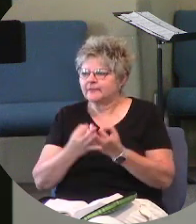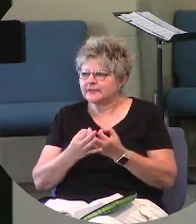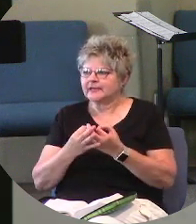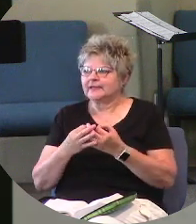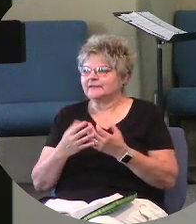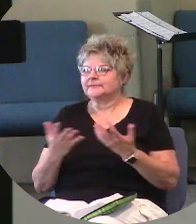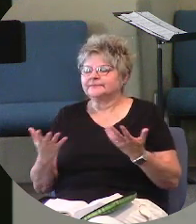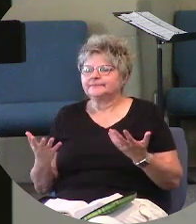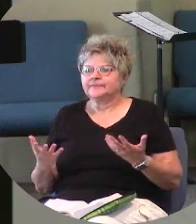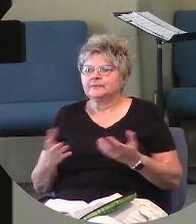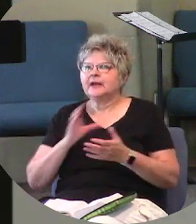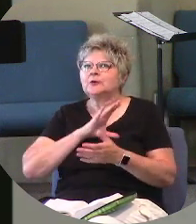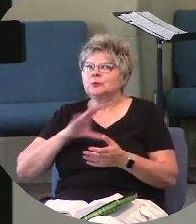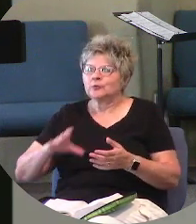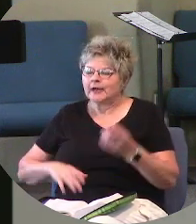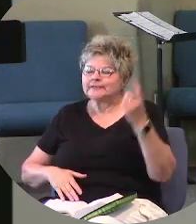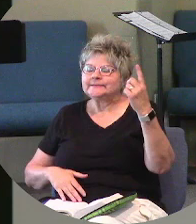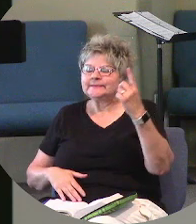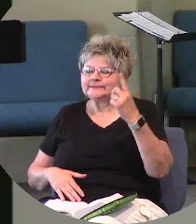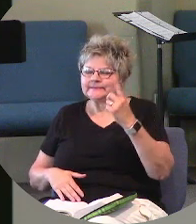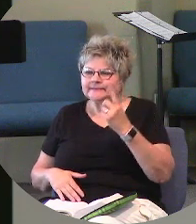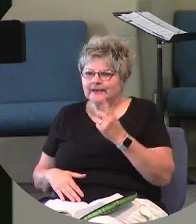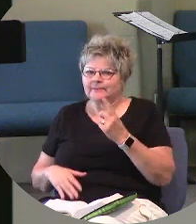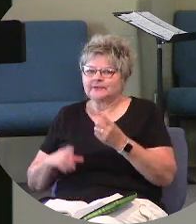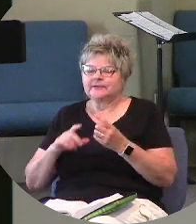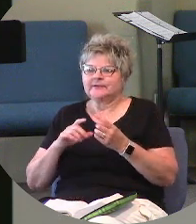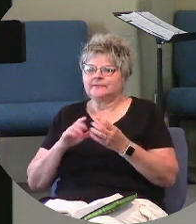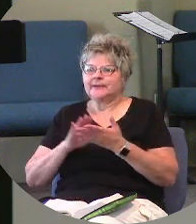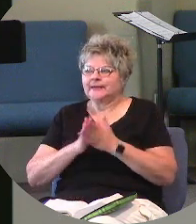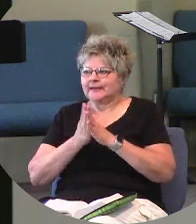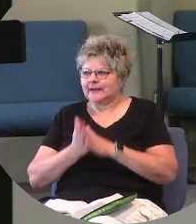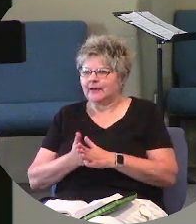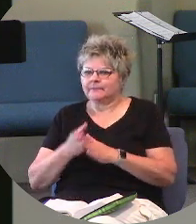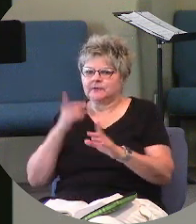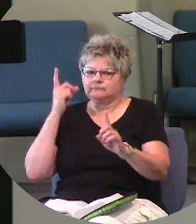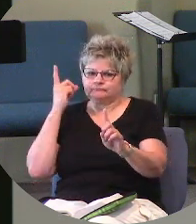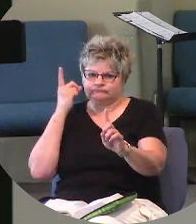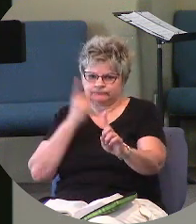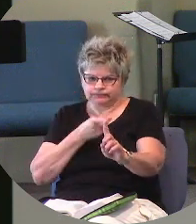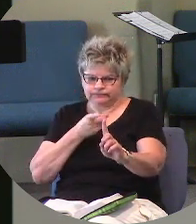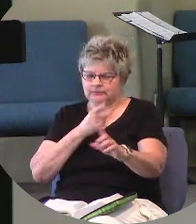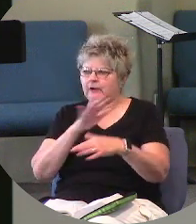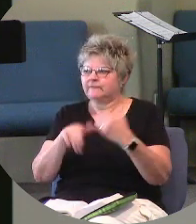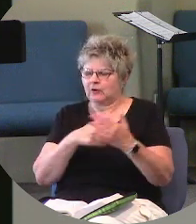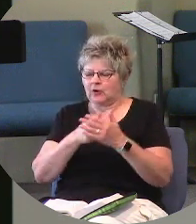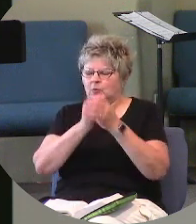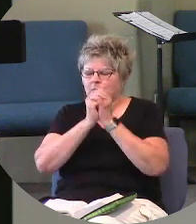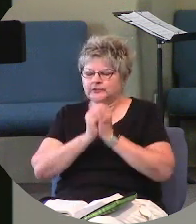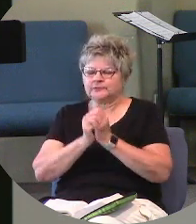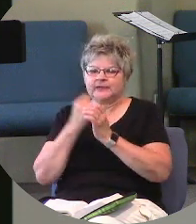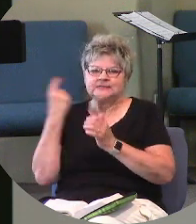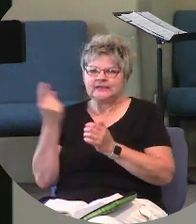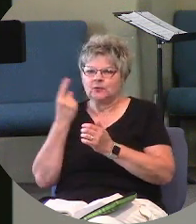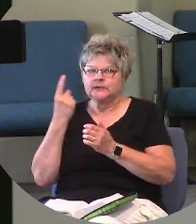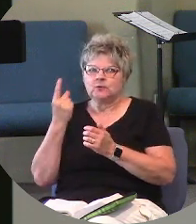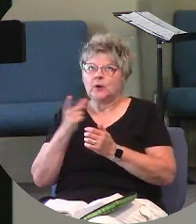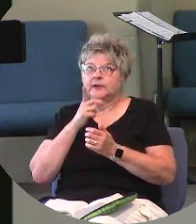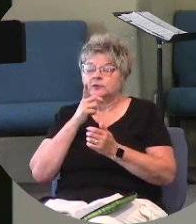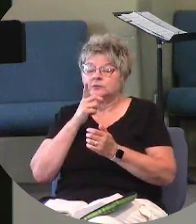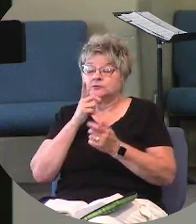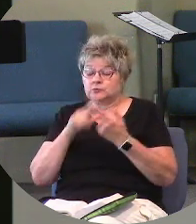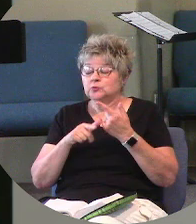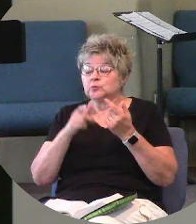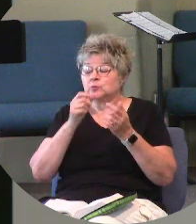Christ has come to be the focal point of all worship. As the only one, not only to